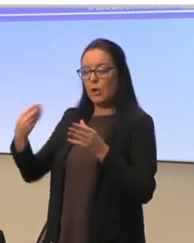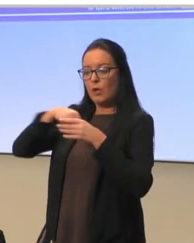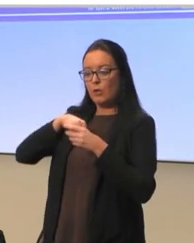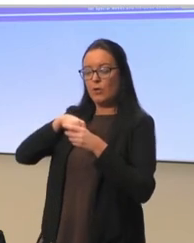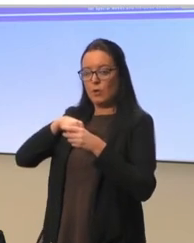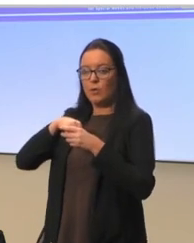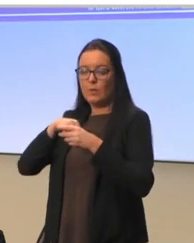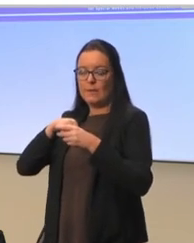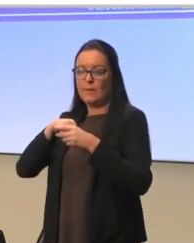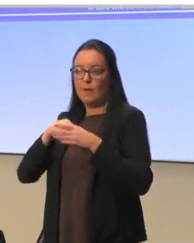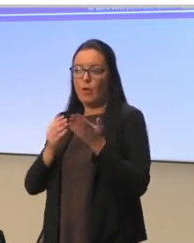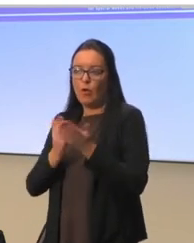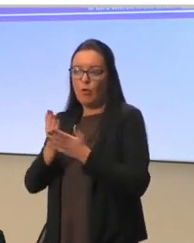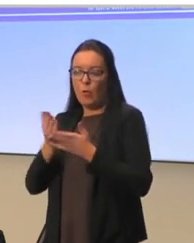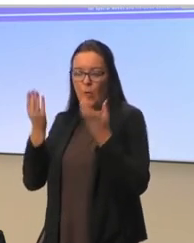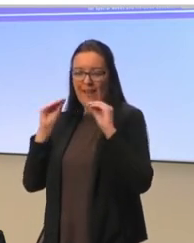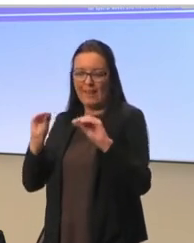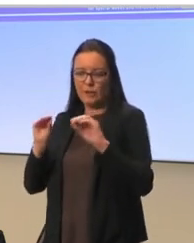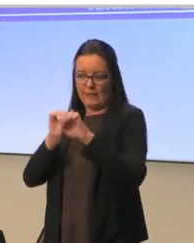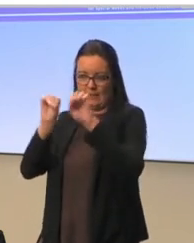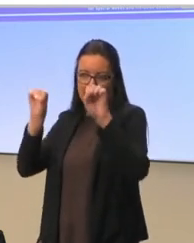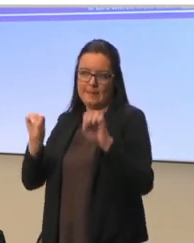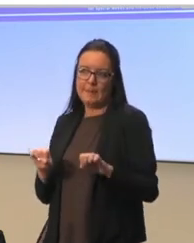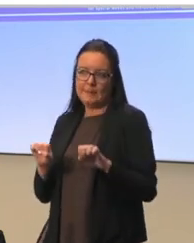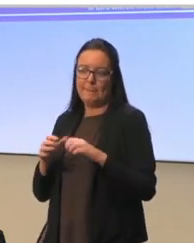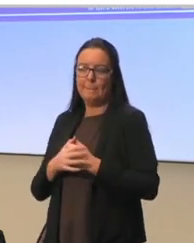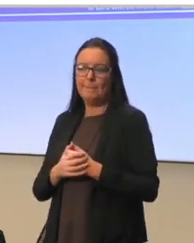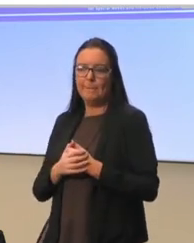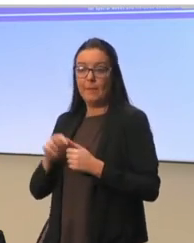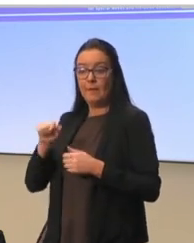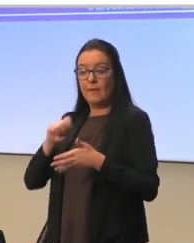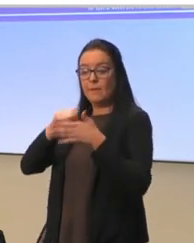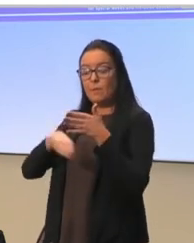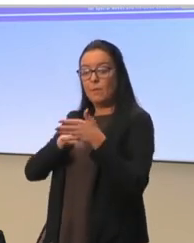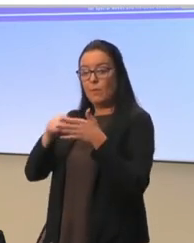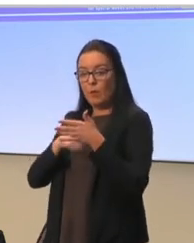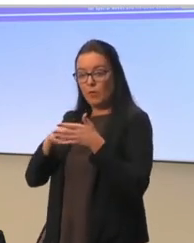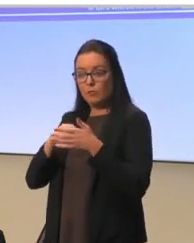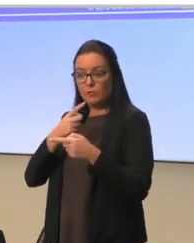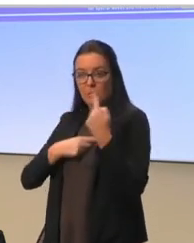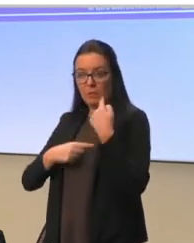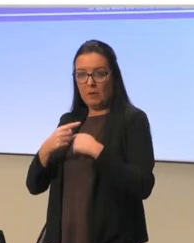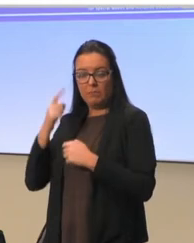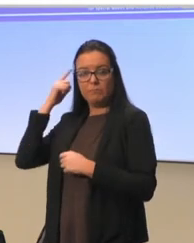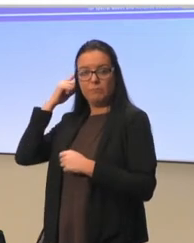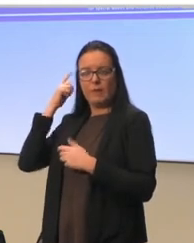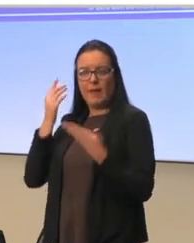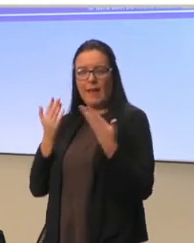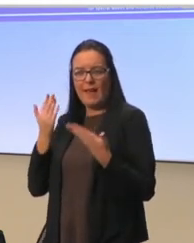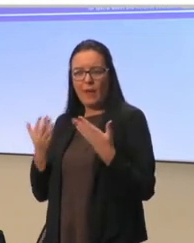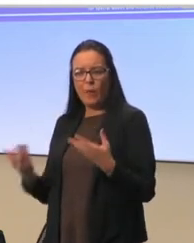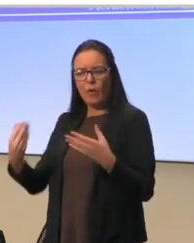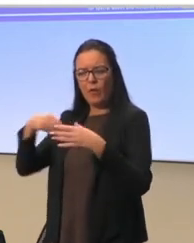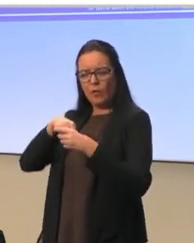Breeze. So, in this project, we actually asked the question, how are inclusive education